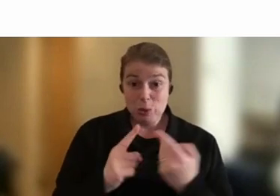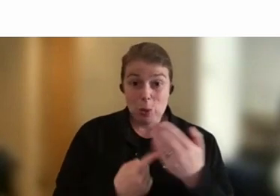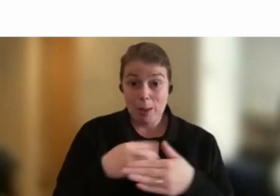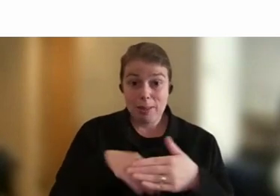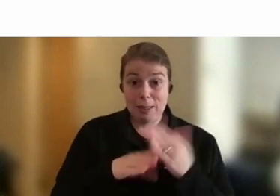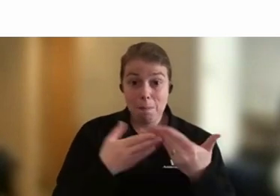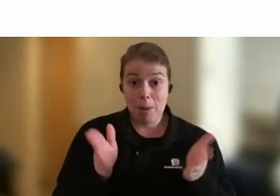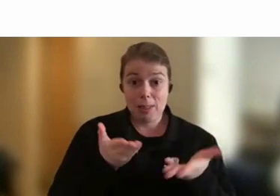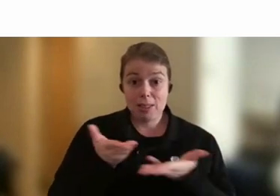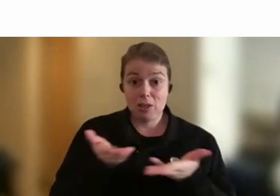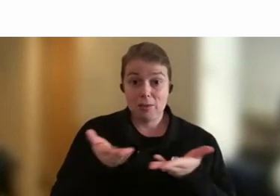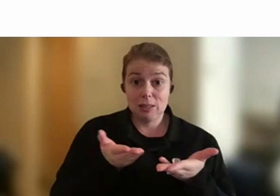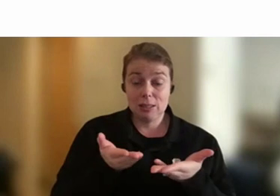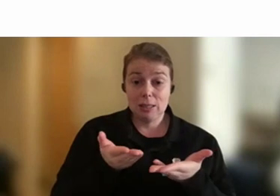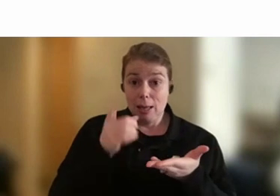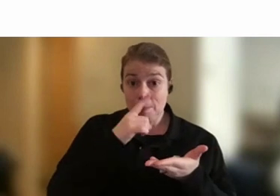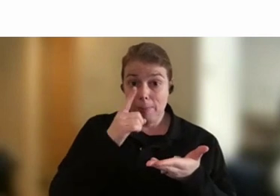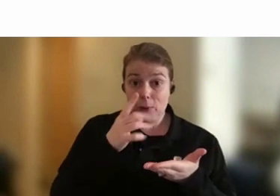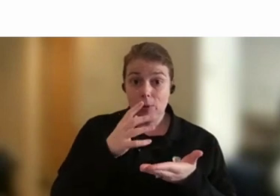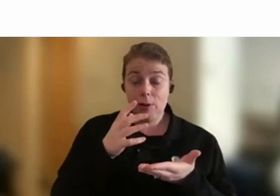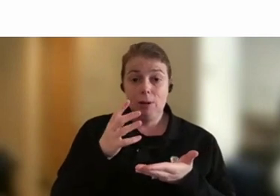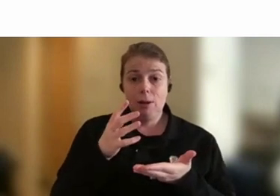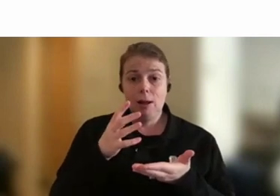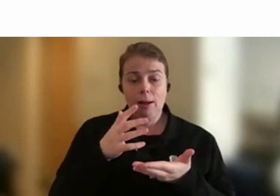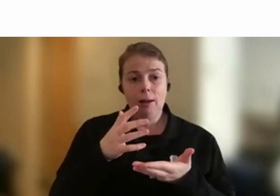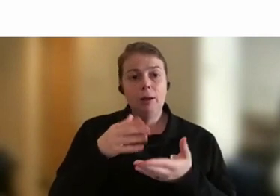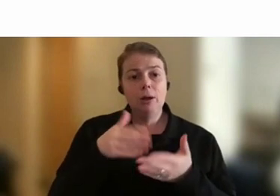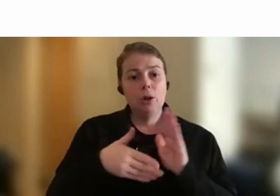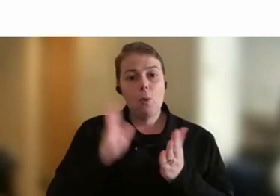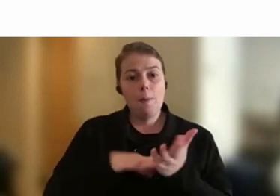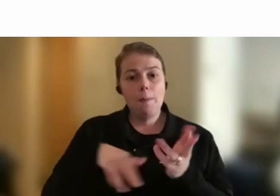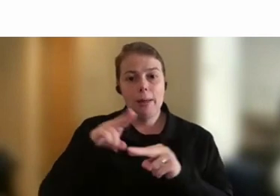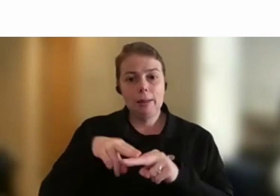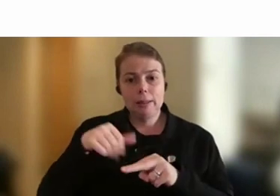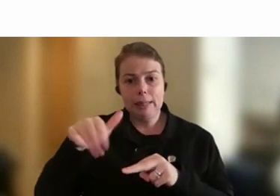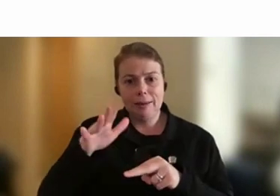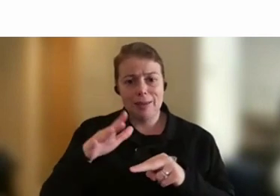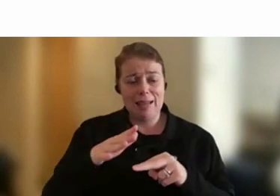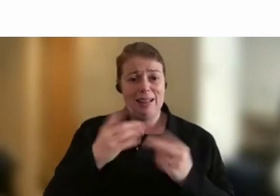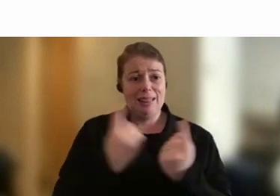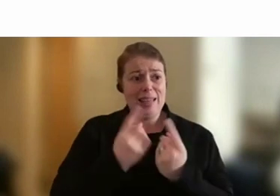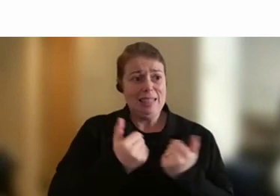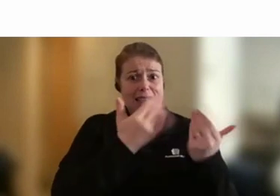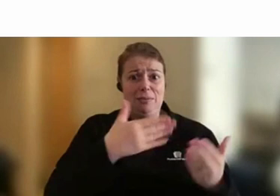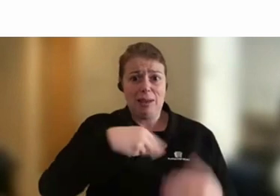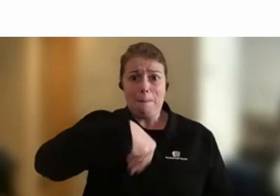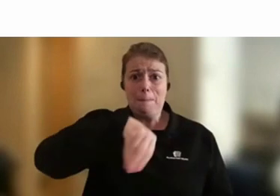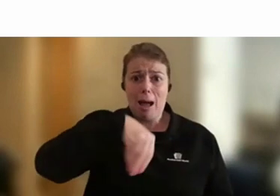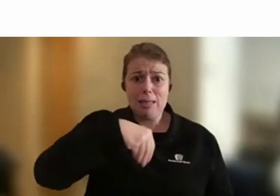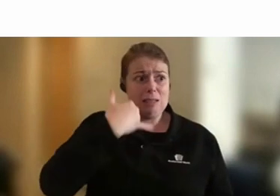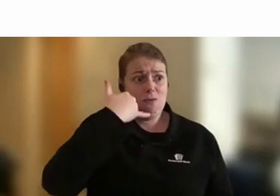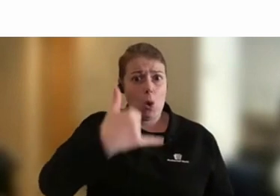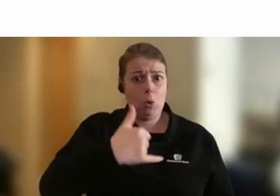take parental leave and they have to hand all their stuff over. Like they hand their pass back in and they hand their phone in in some departments. Now that's just